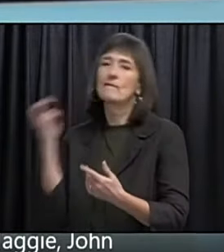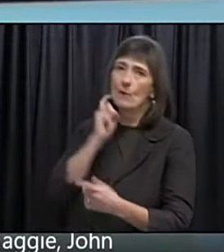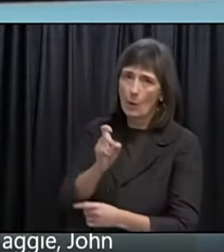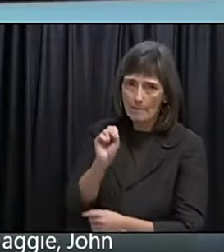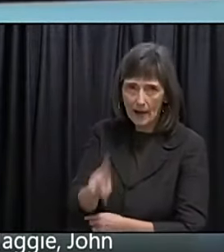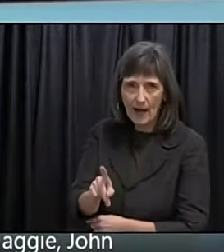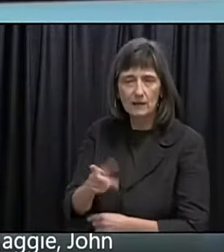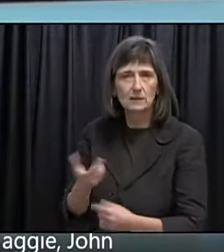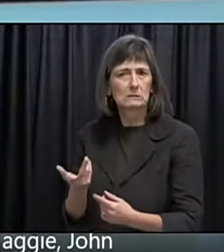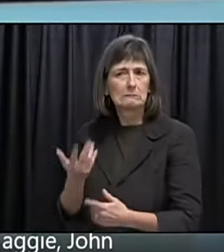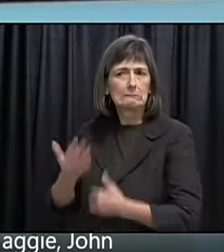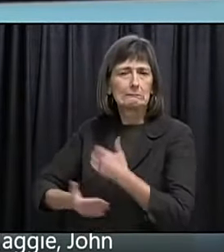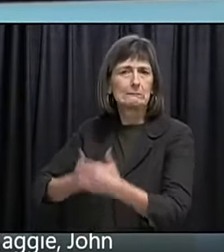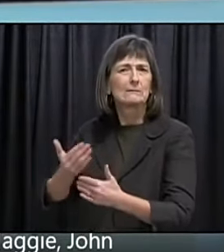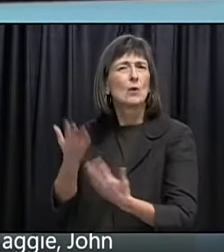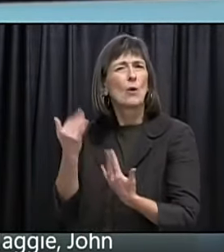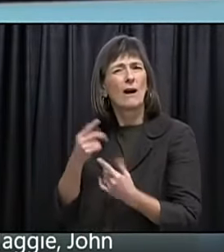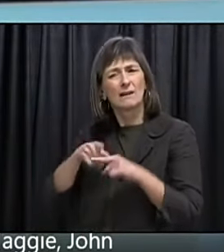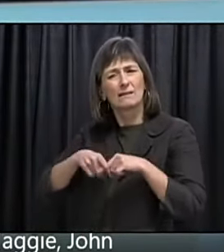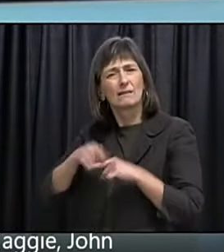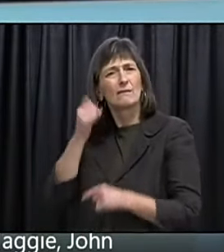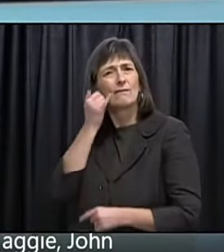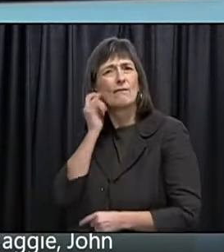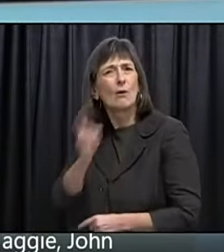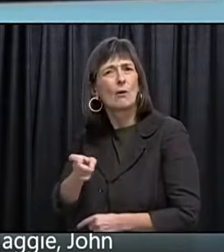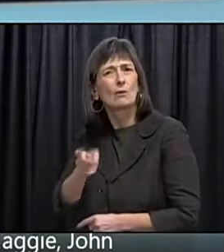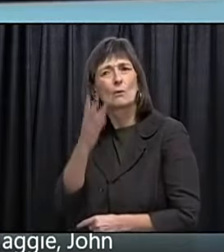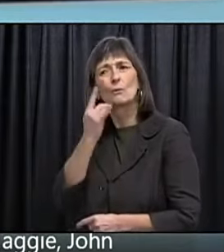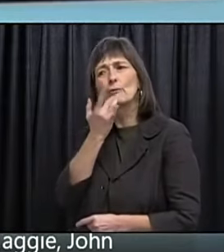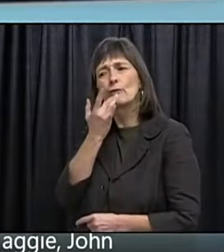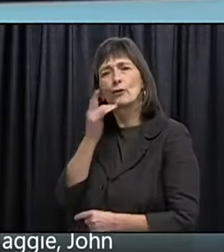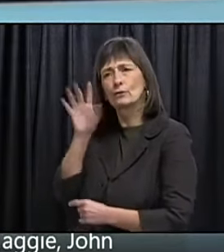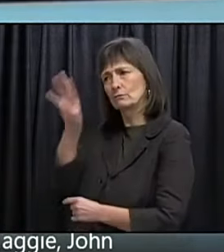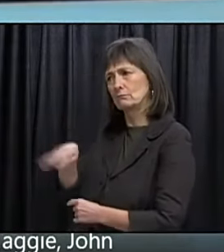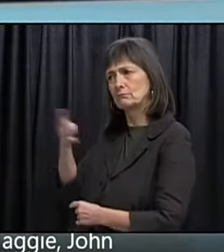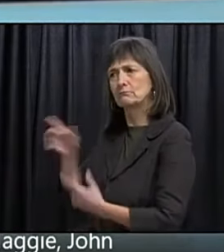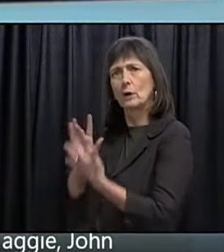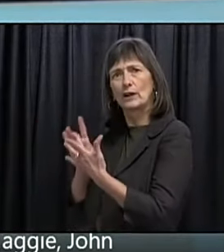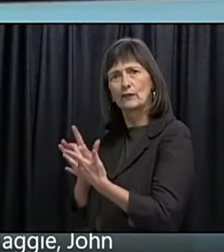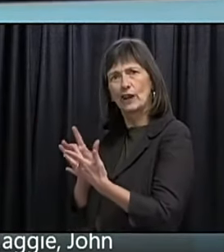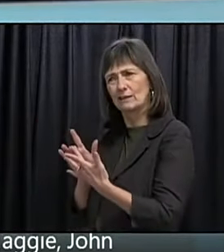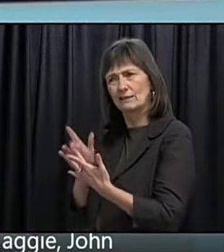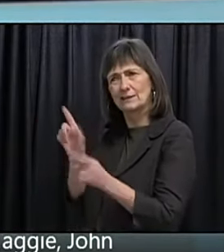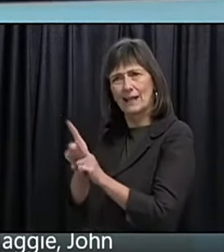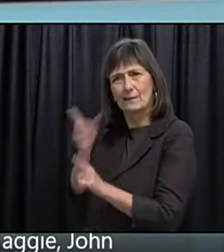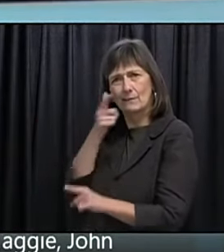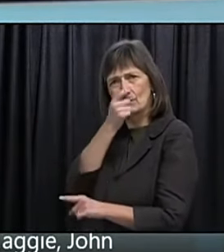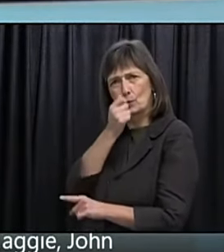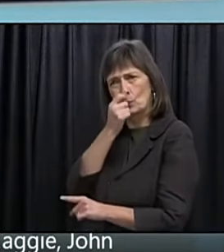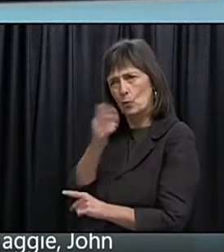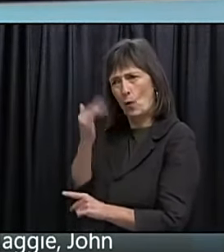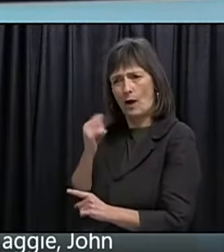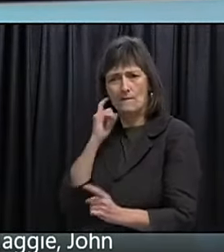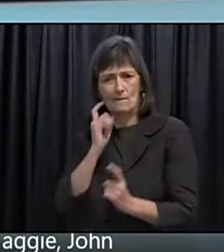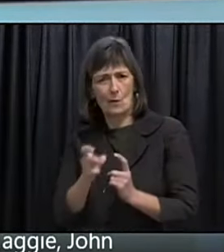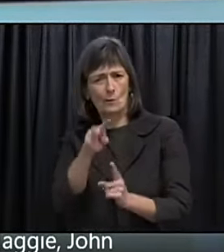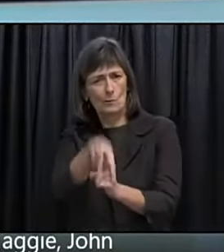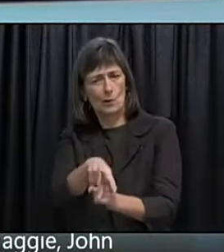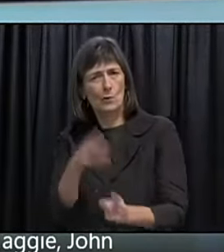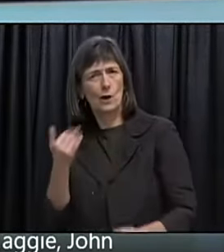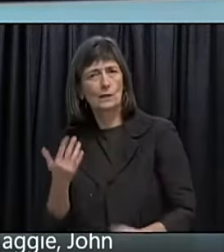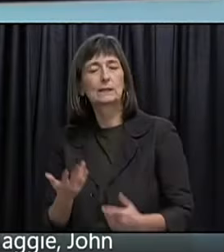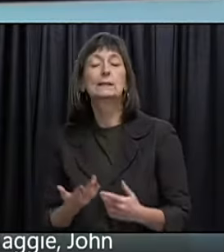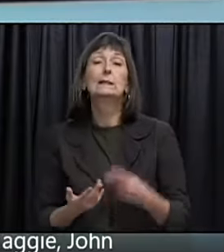process is. of. Relying. a phone based system. Rather than. Scheduling system. Like we saw. the flu vaccine. Two